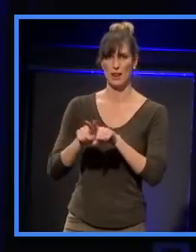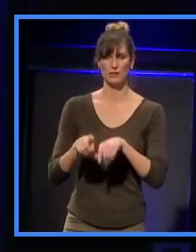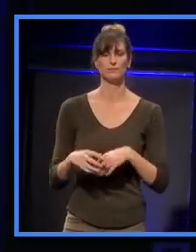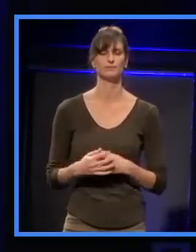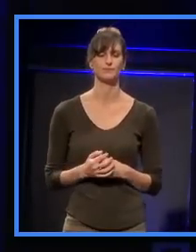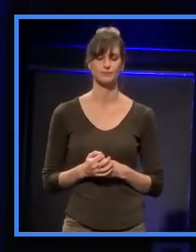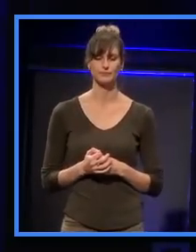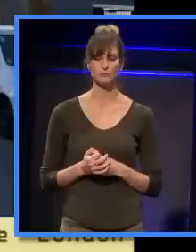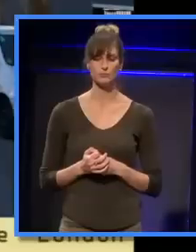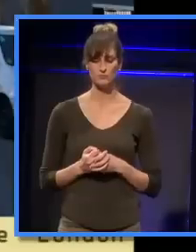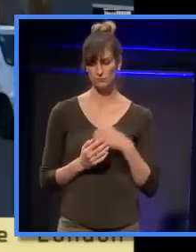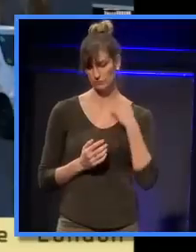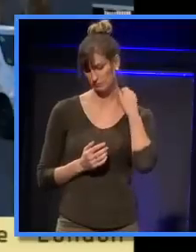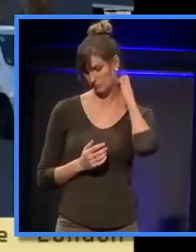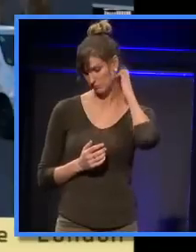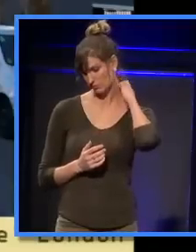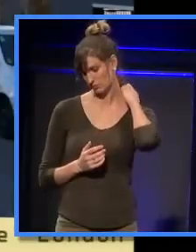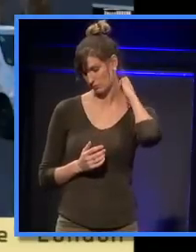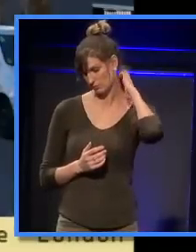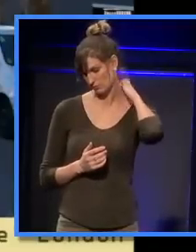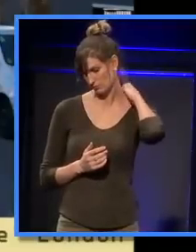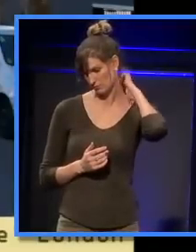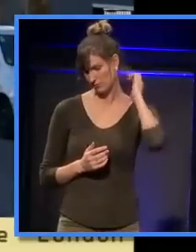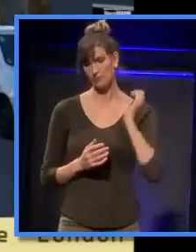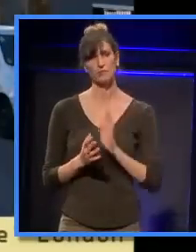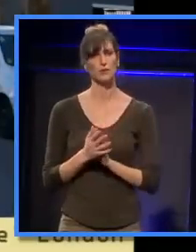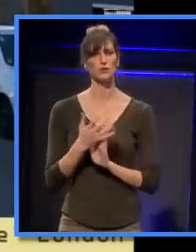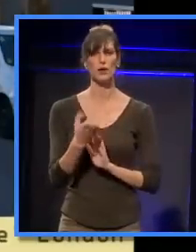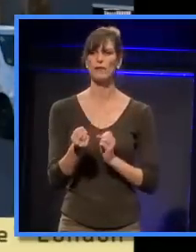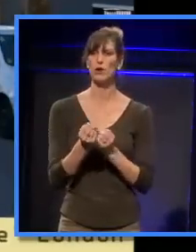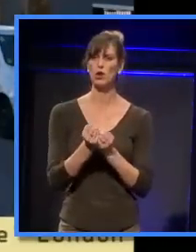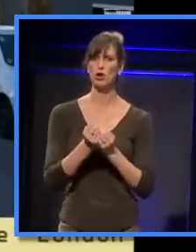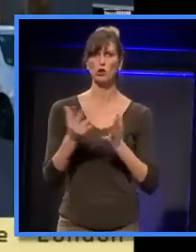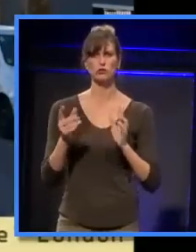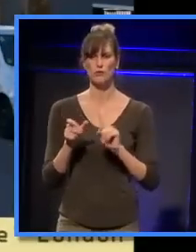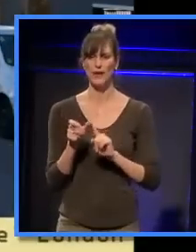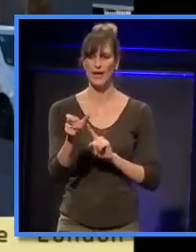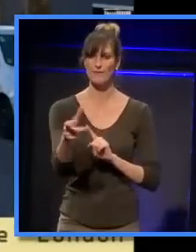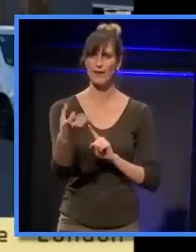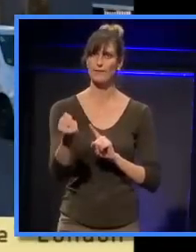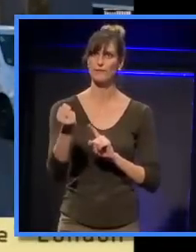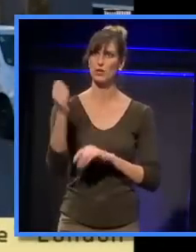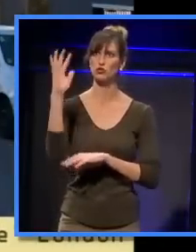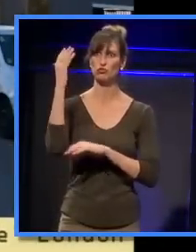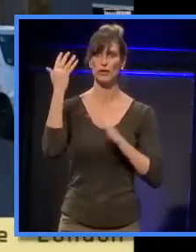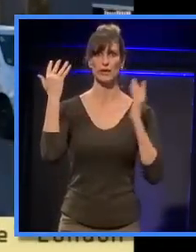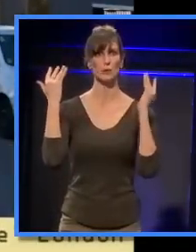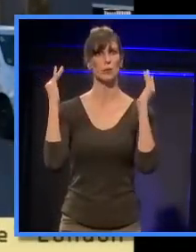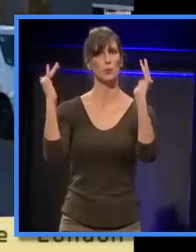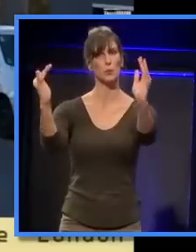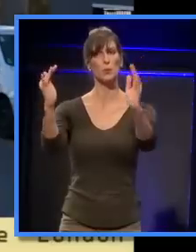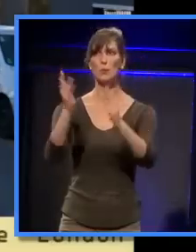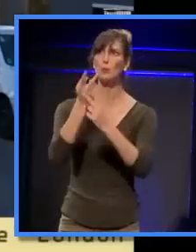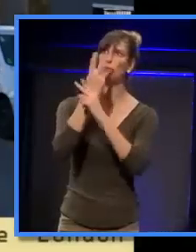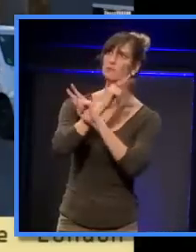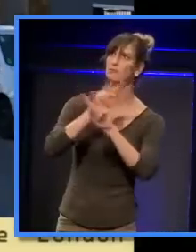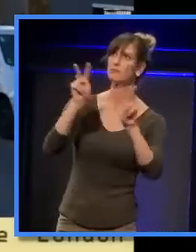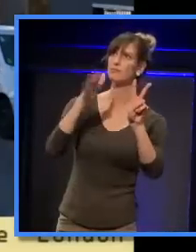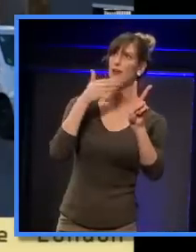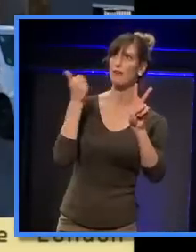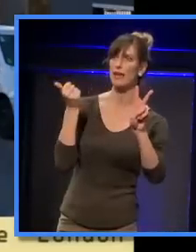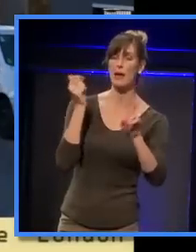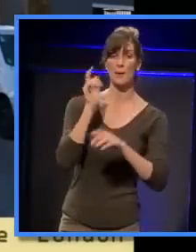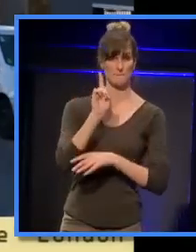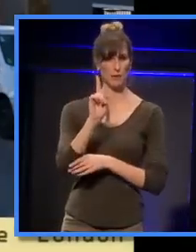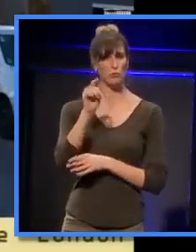So we have a lot of fine connections. We've got a lot of lovely tree-lined avenues, like Grays Avenue, which you can see here. But, you know, we know, once again, that